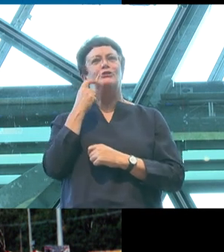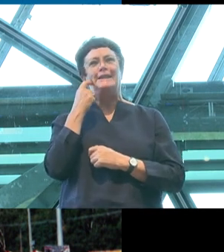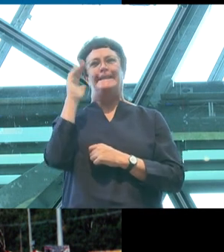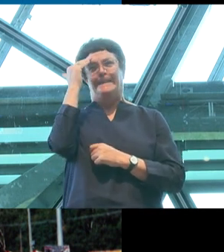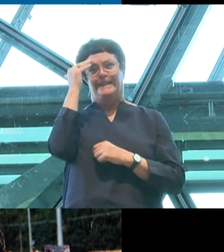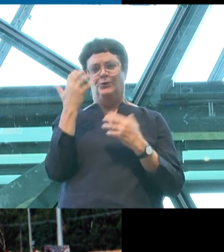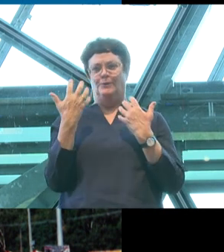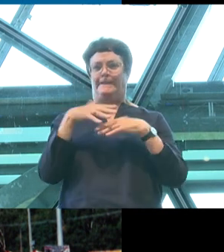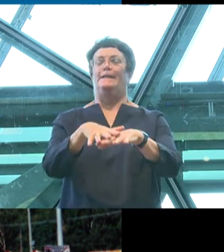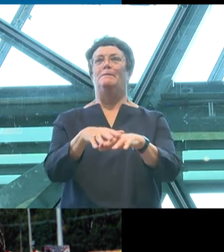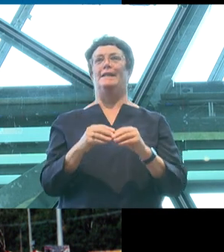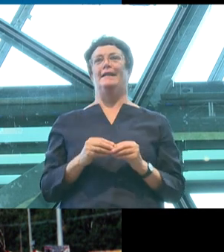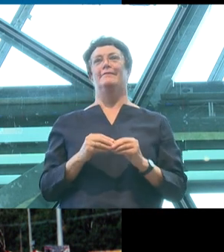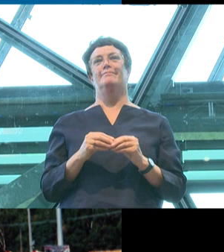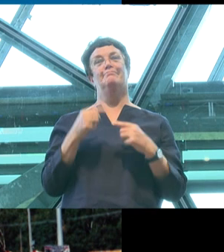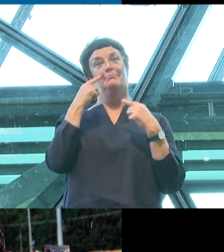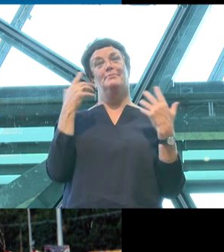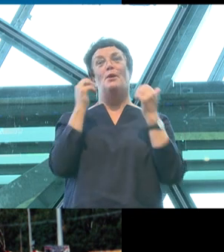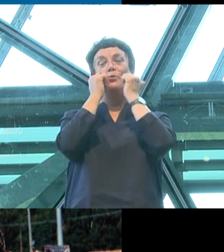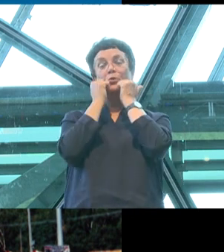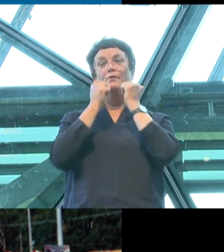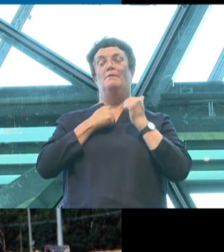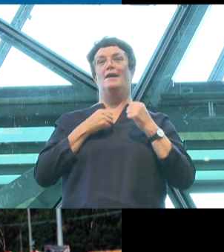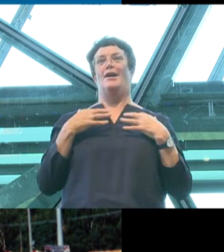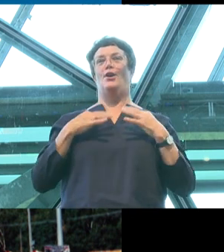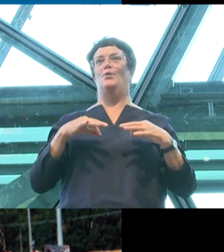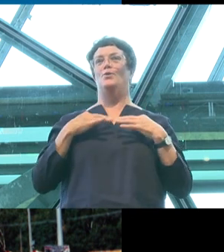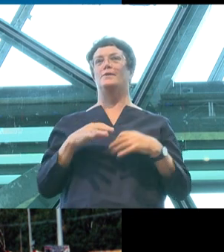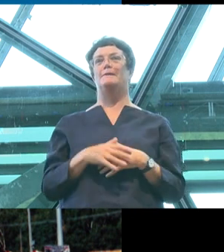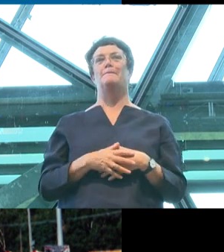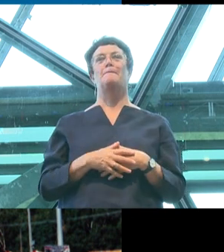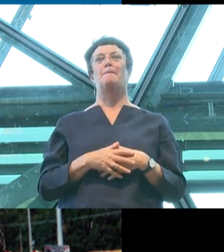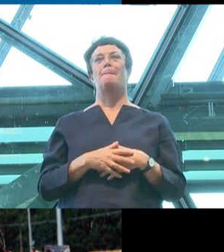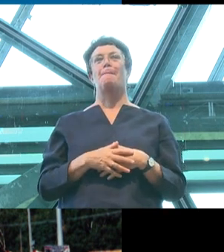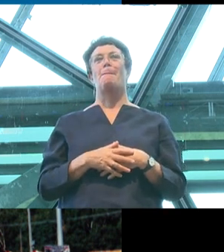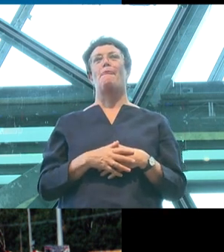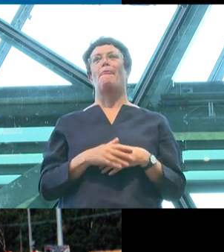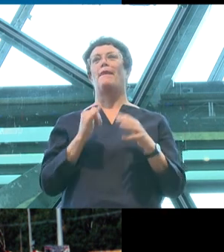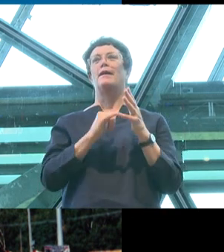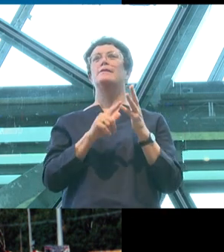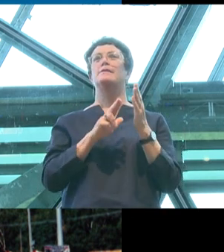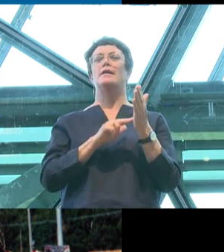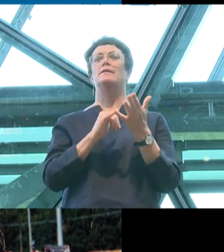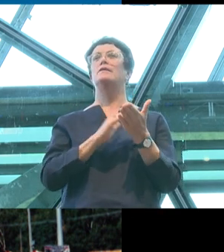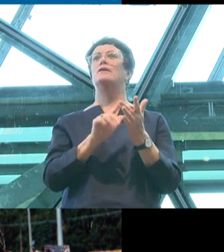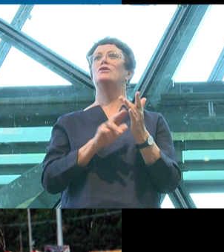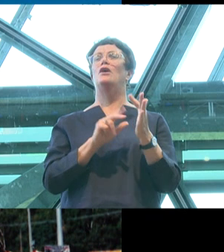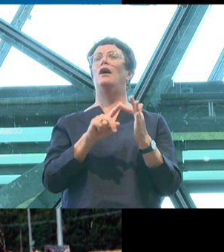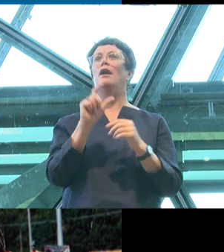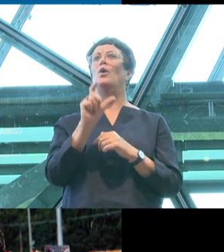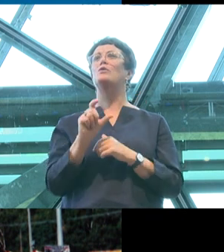the evidence that you'll need. This is the Sunshine Coast in Queensland, which is one of the most beautiful places in the country.